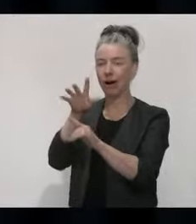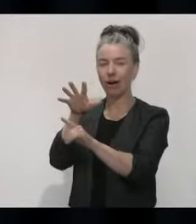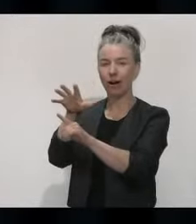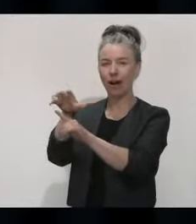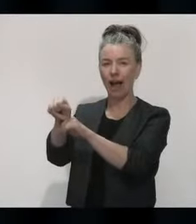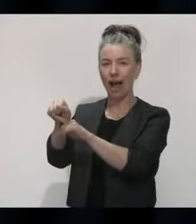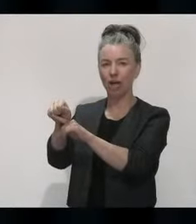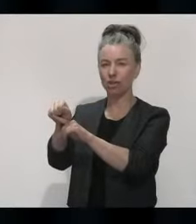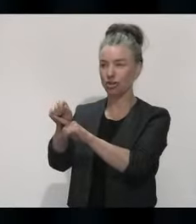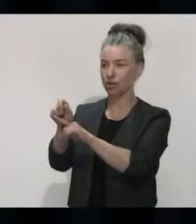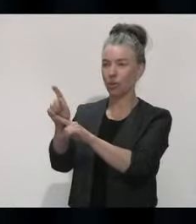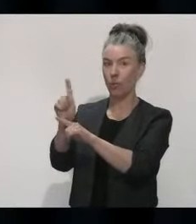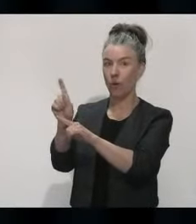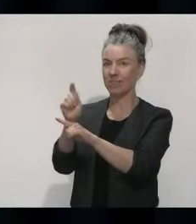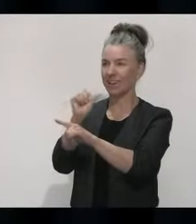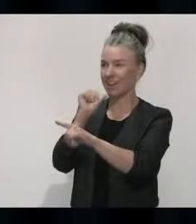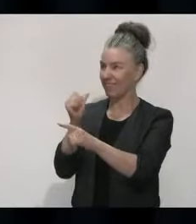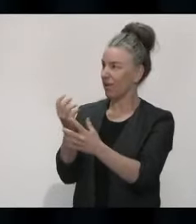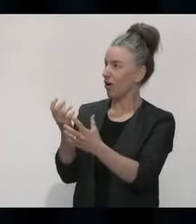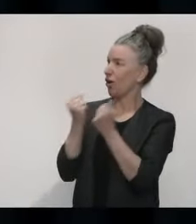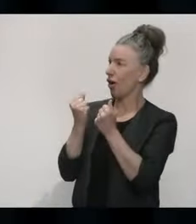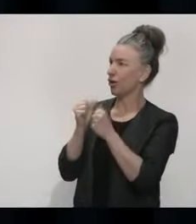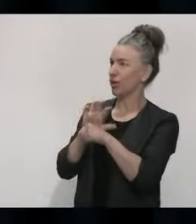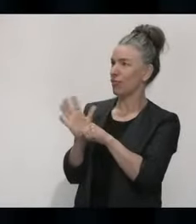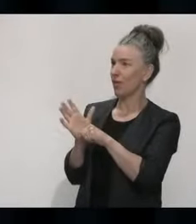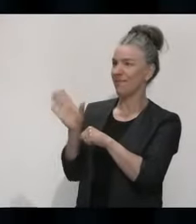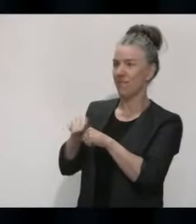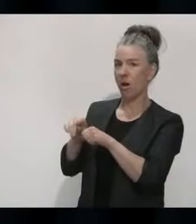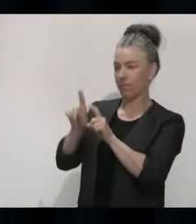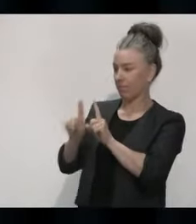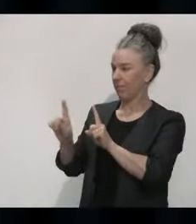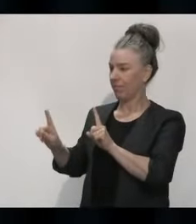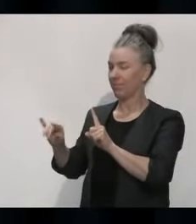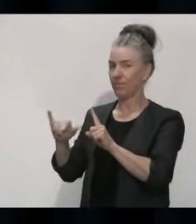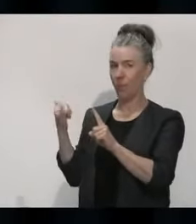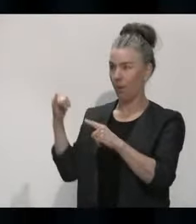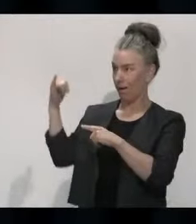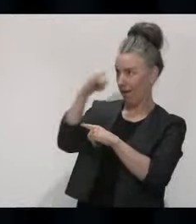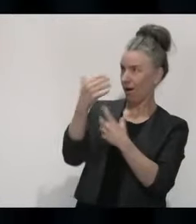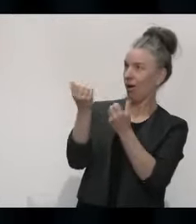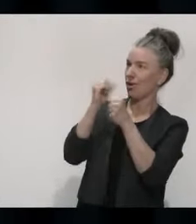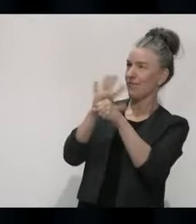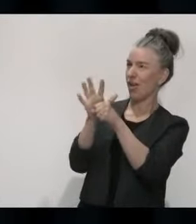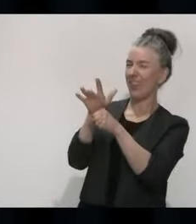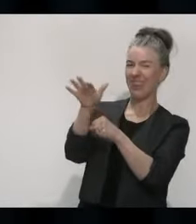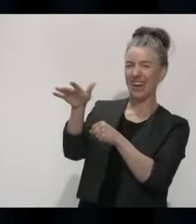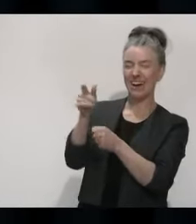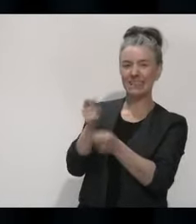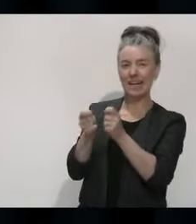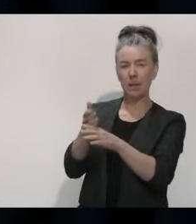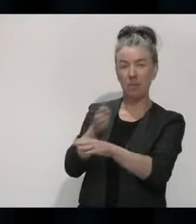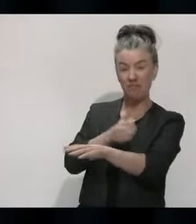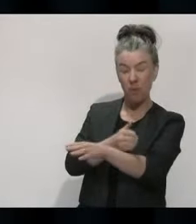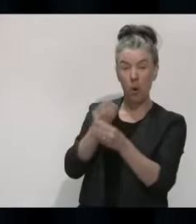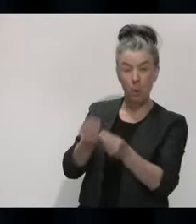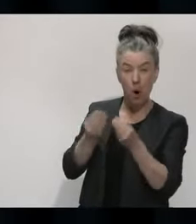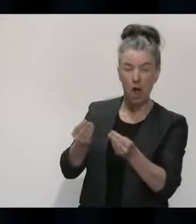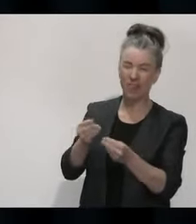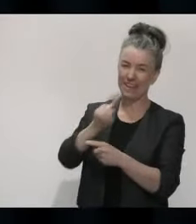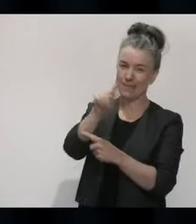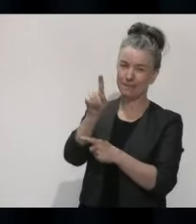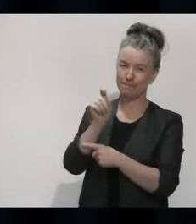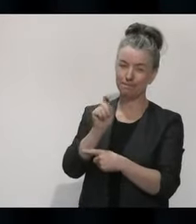during your travel and during any transits during your travel. And it also doesn't allow for the fact that, you you could